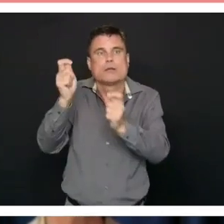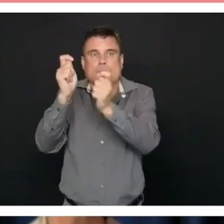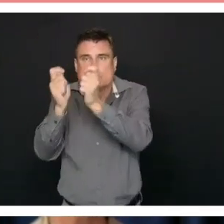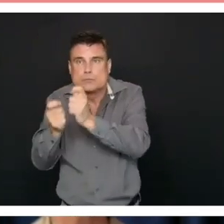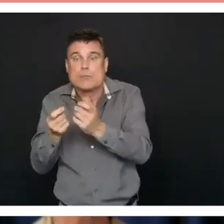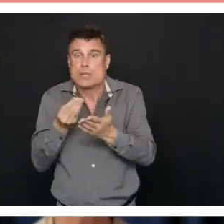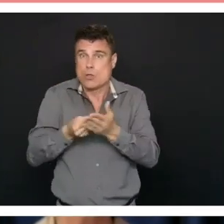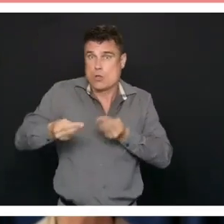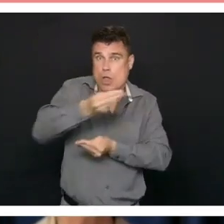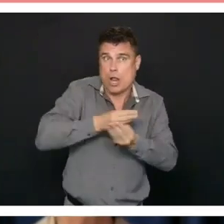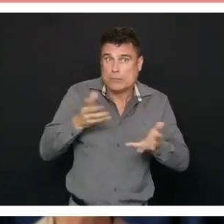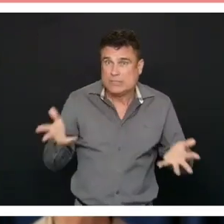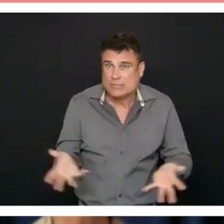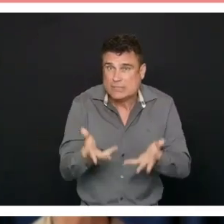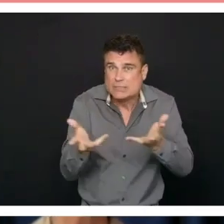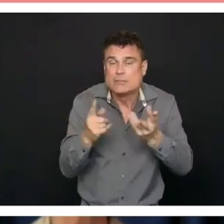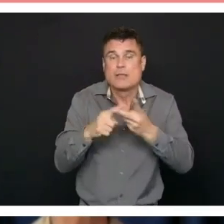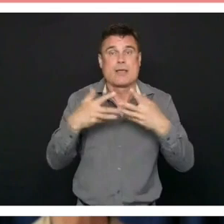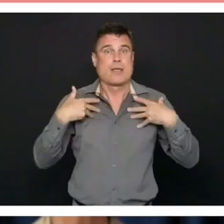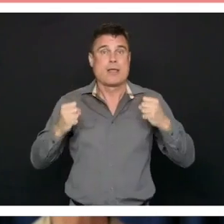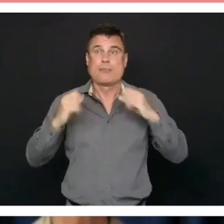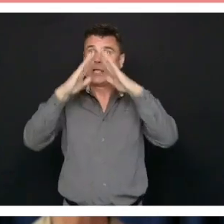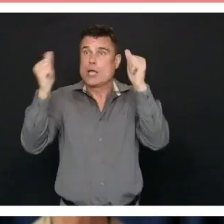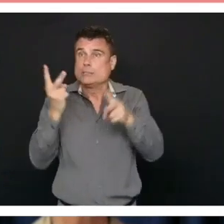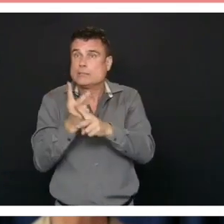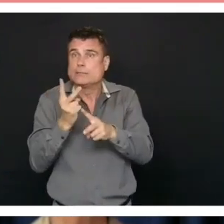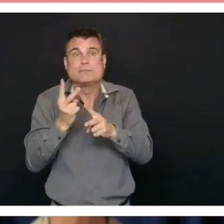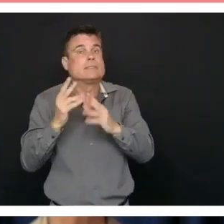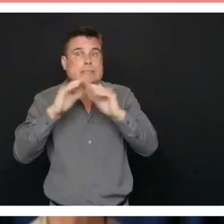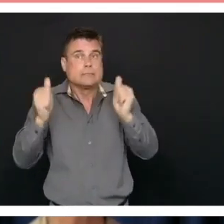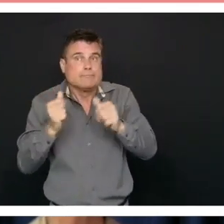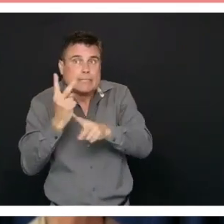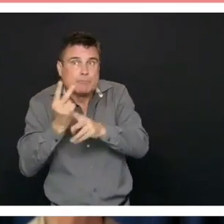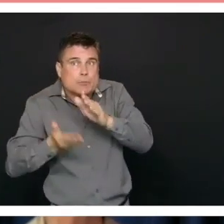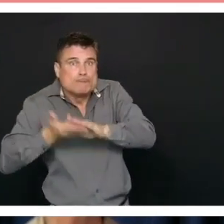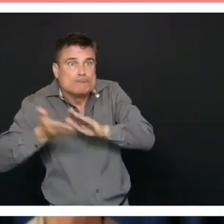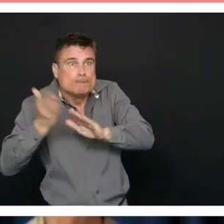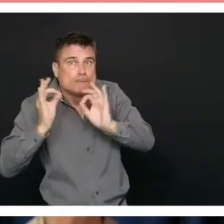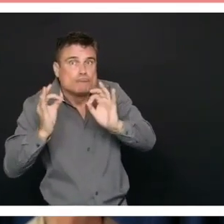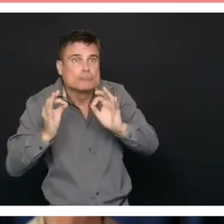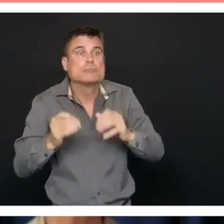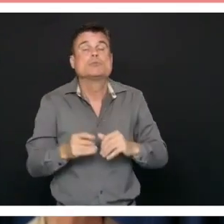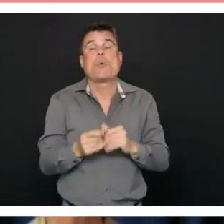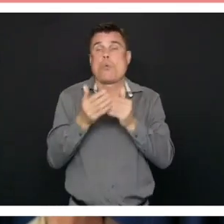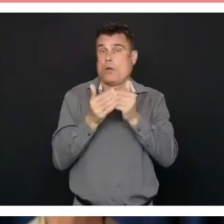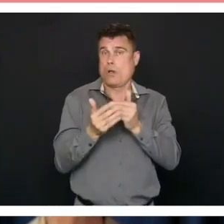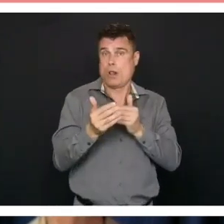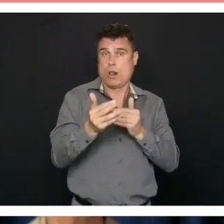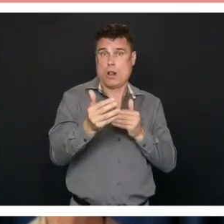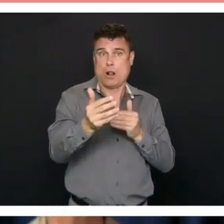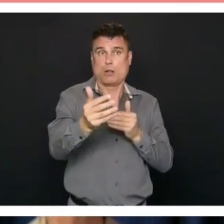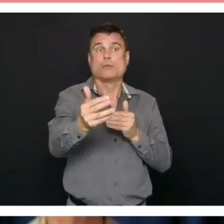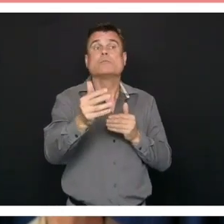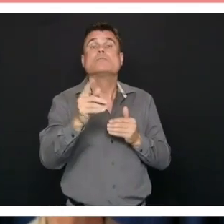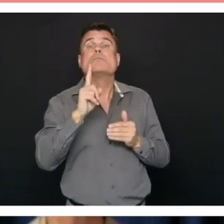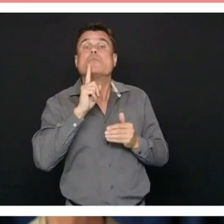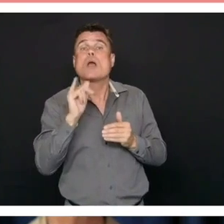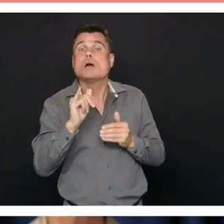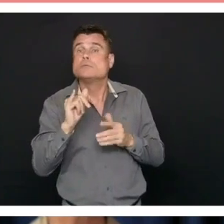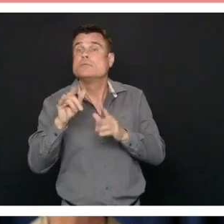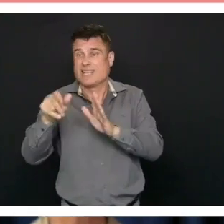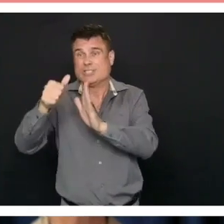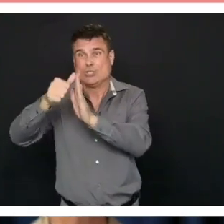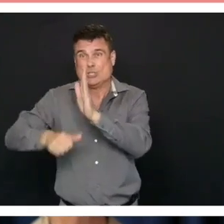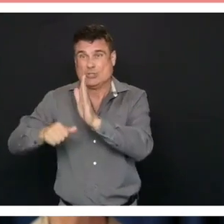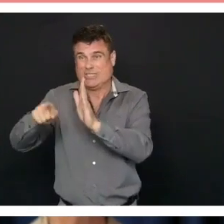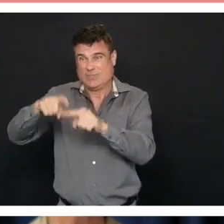system. So as we resume elective surgeries, we're going to have to ensure that we have safety protocols in place for patients,